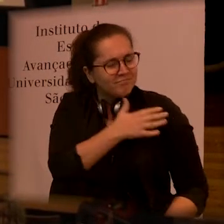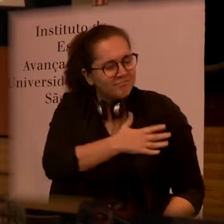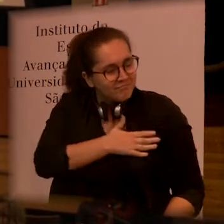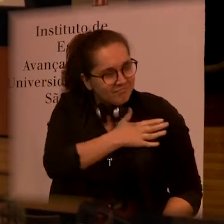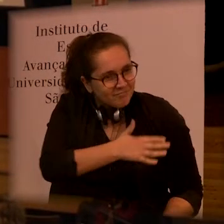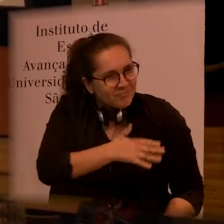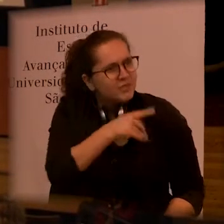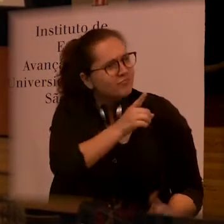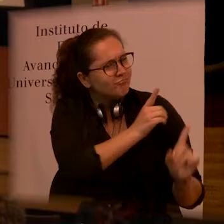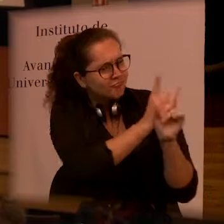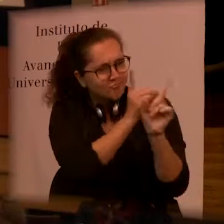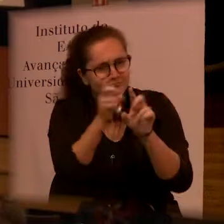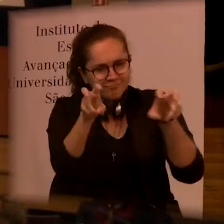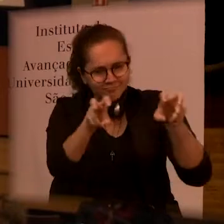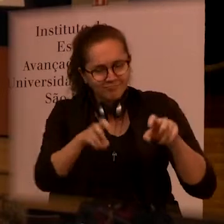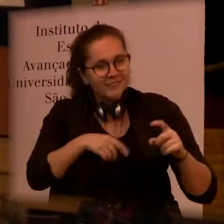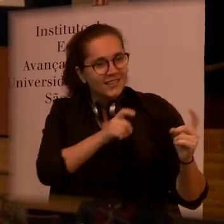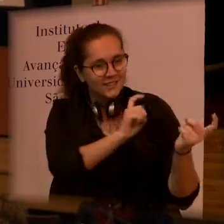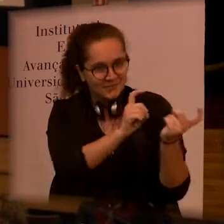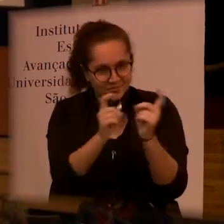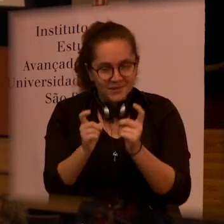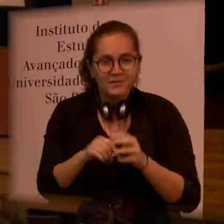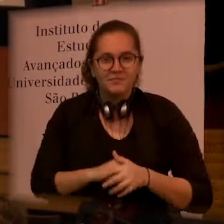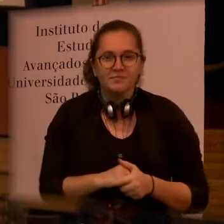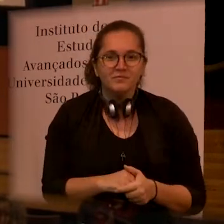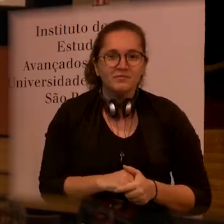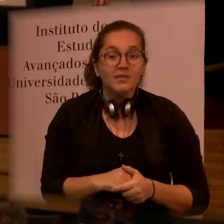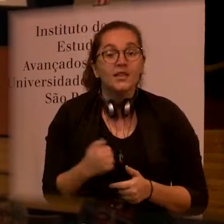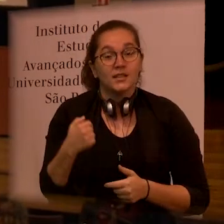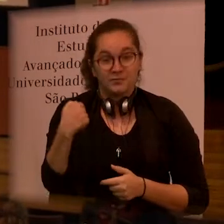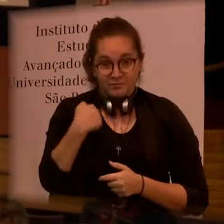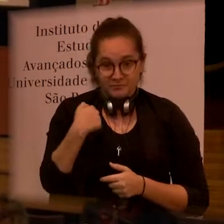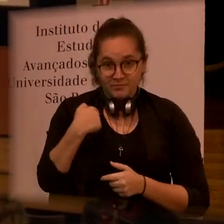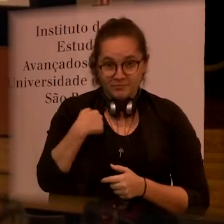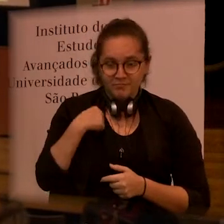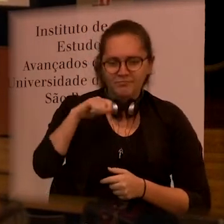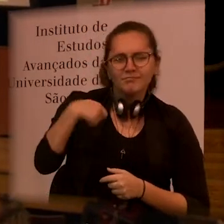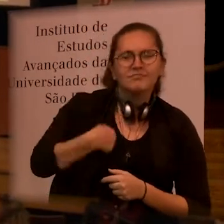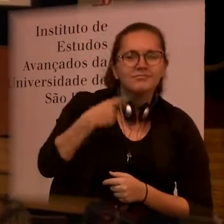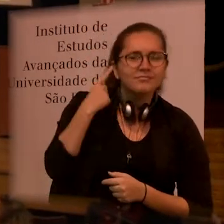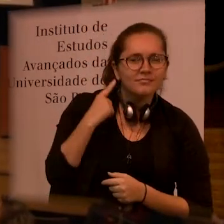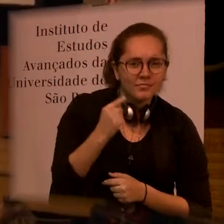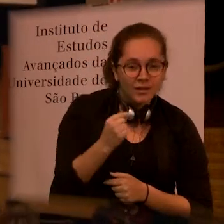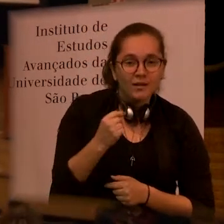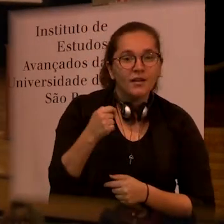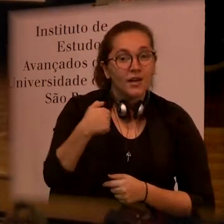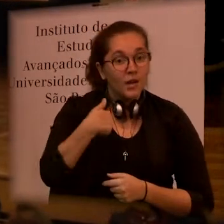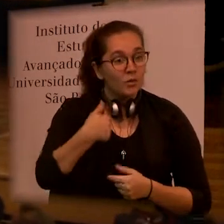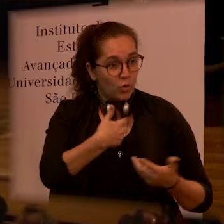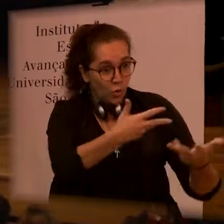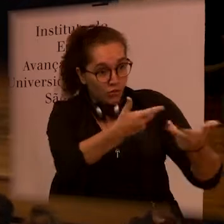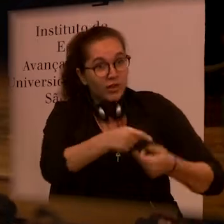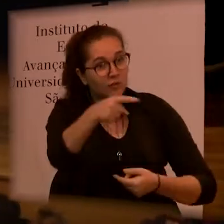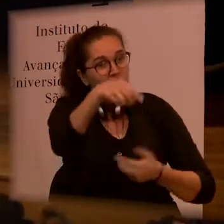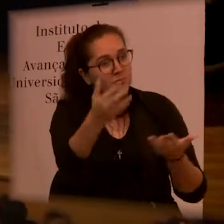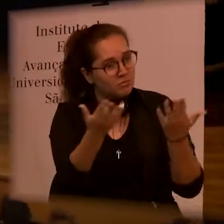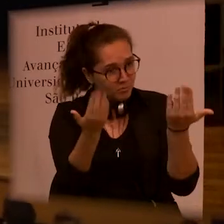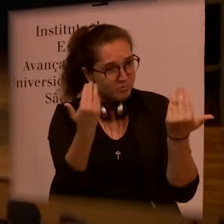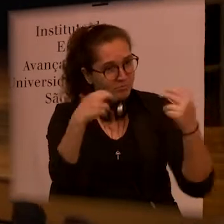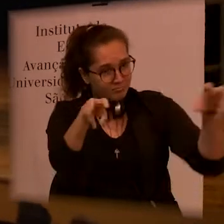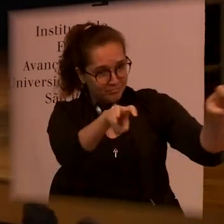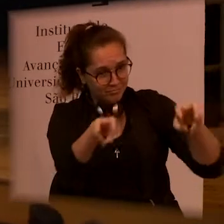Good afternoon to everyone, it's a big pleasure to be here together. And I would like even to